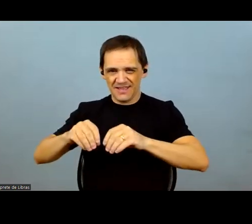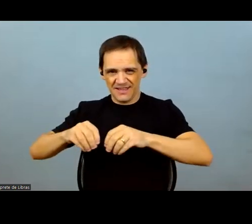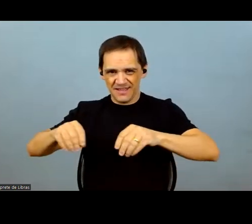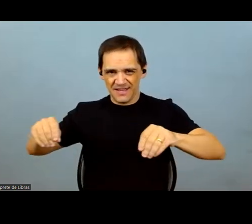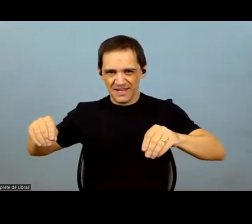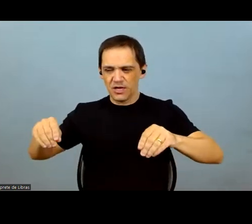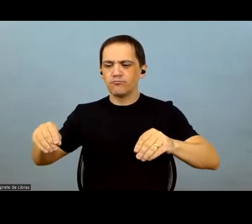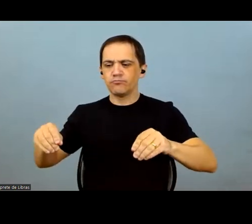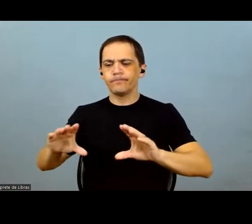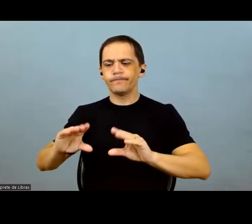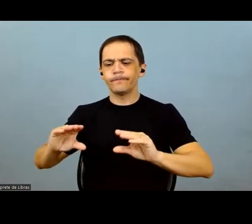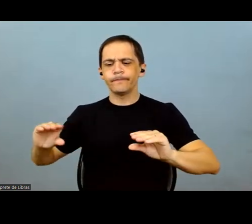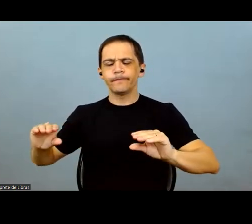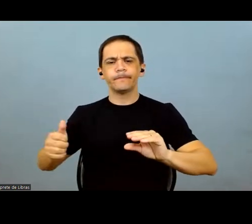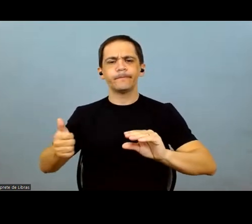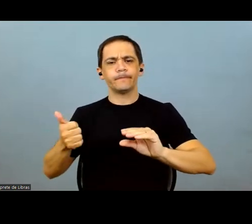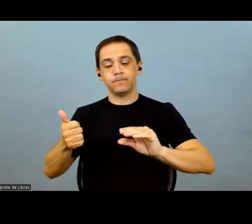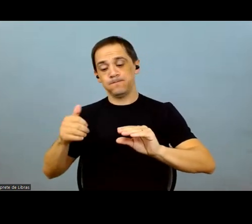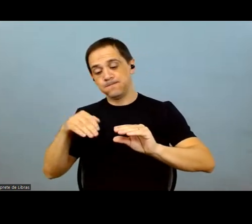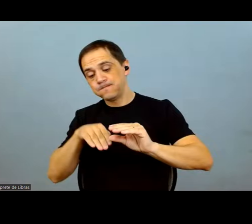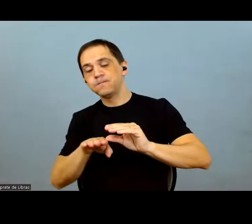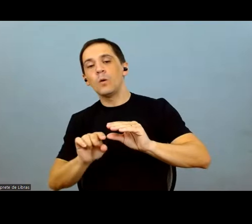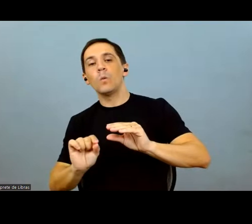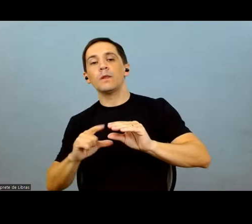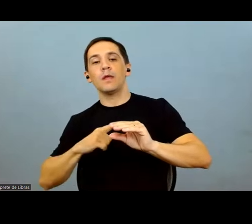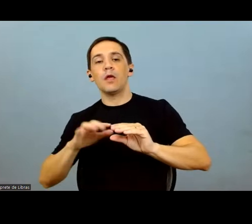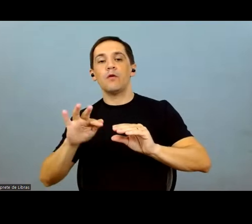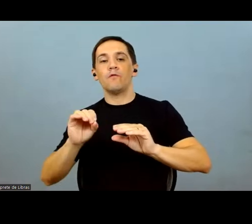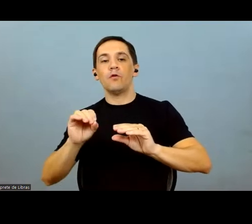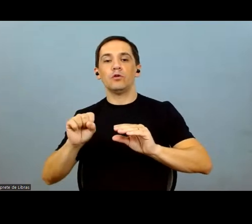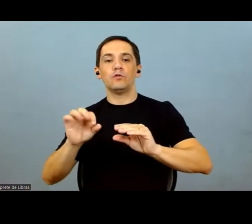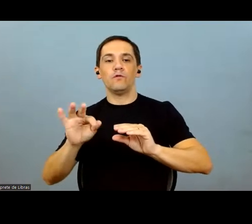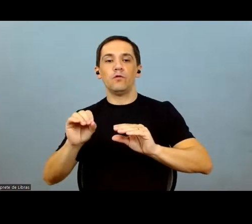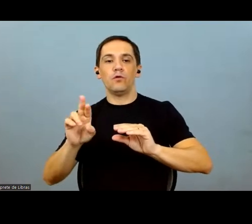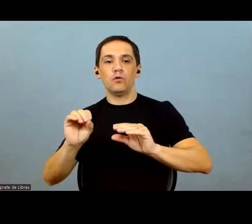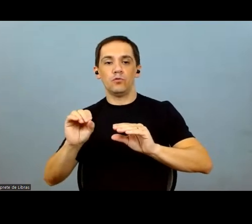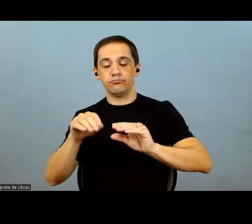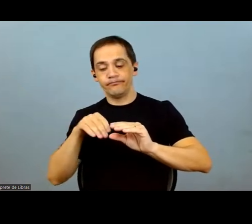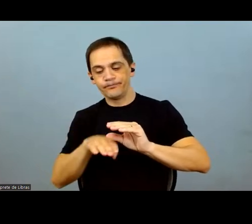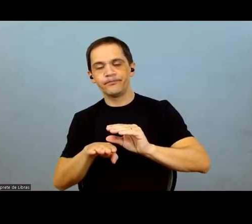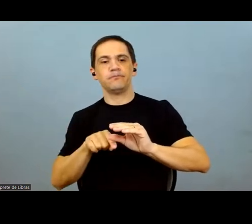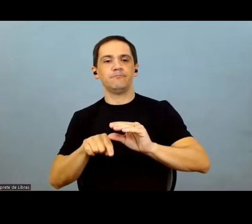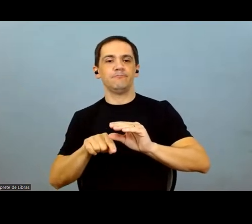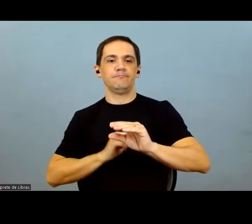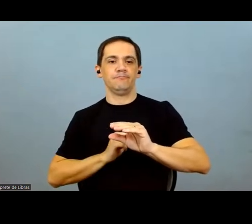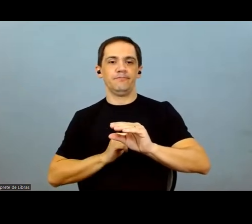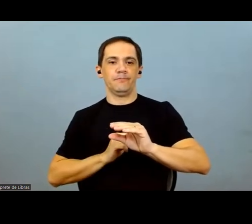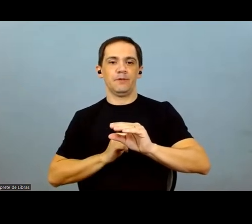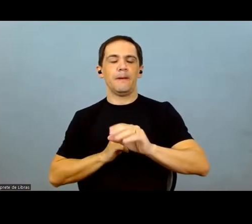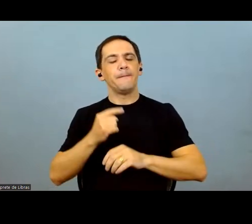The soil is very fertile. And what is the nutrient that is important for the soil? It's phosphorus.